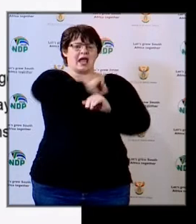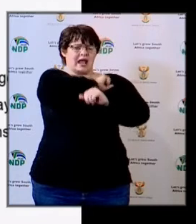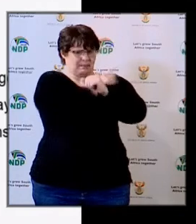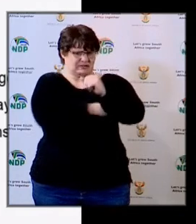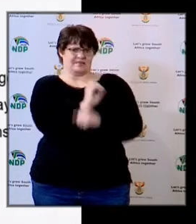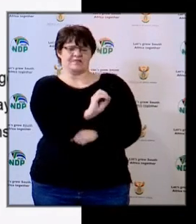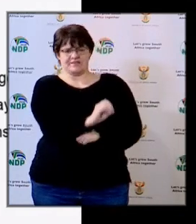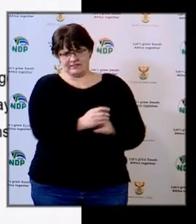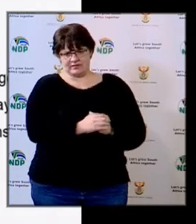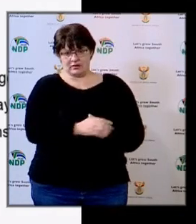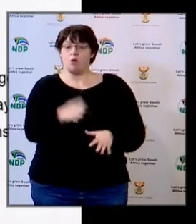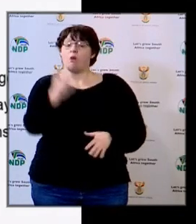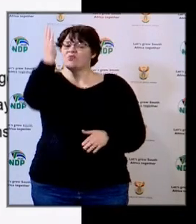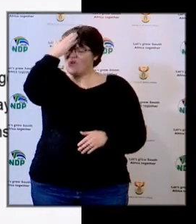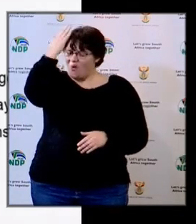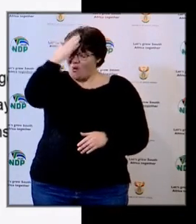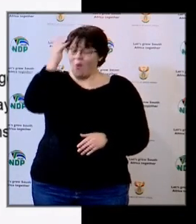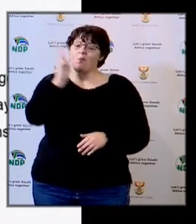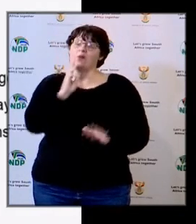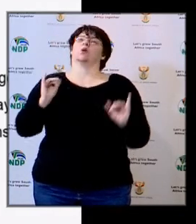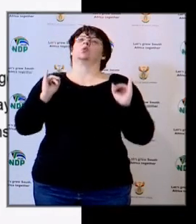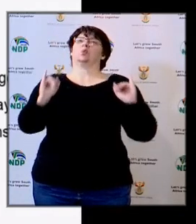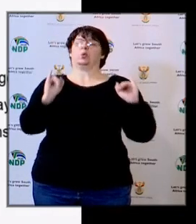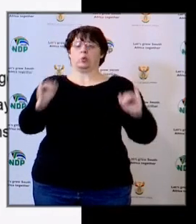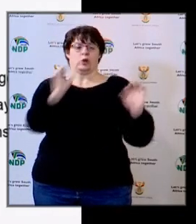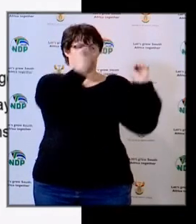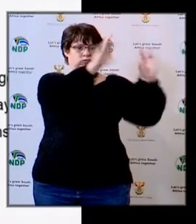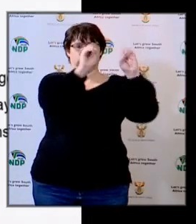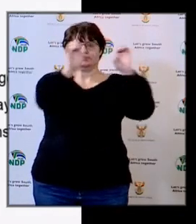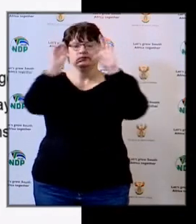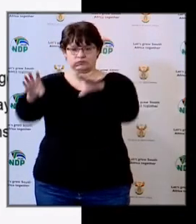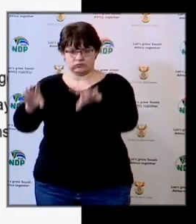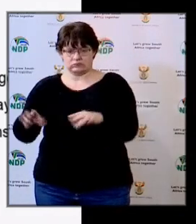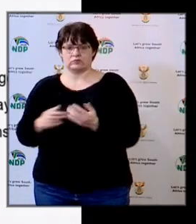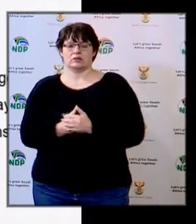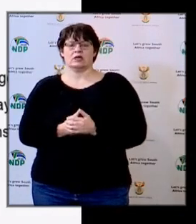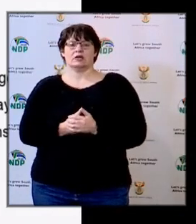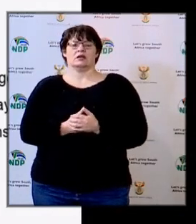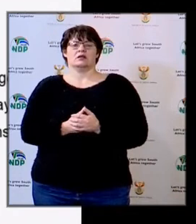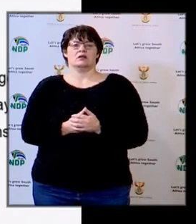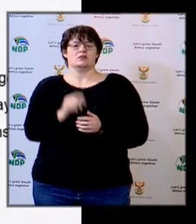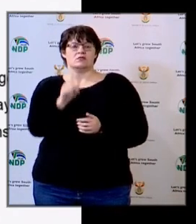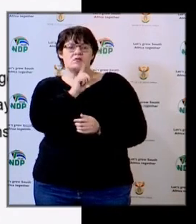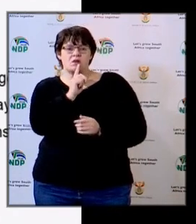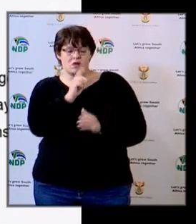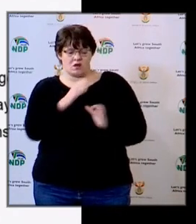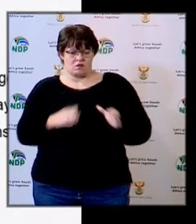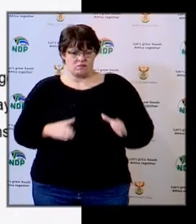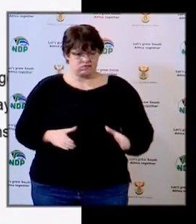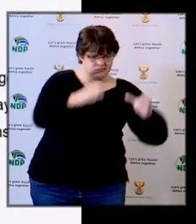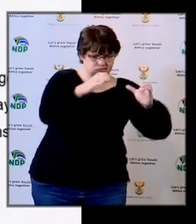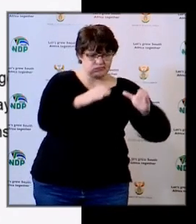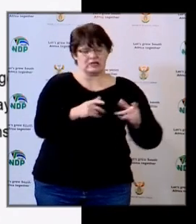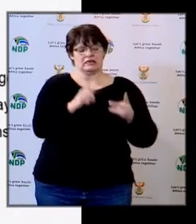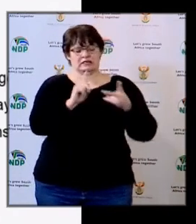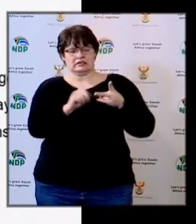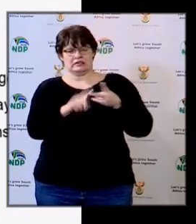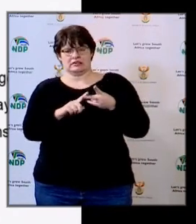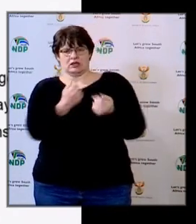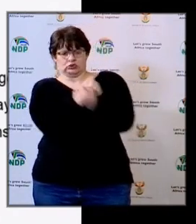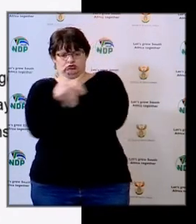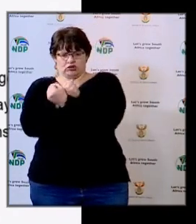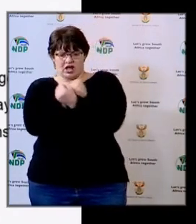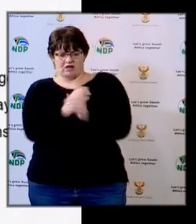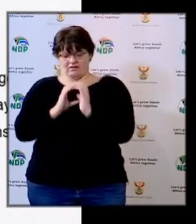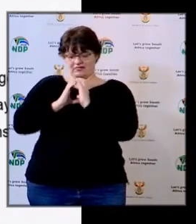While we appreciate the agency of supplying water through water tanks and the usage of water tankers, these methods